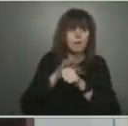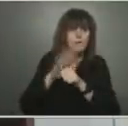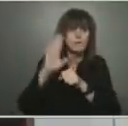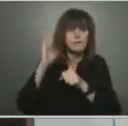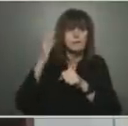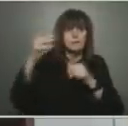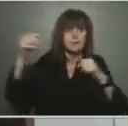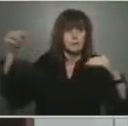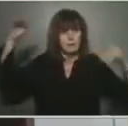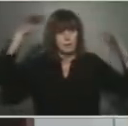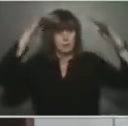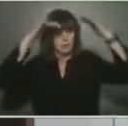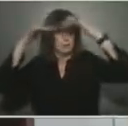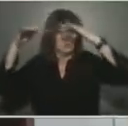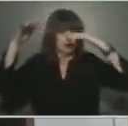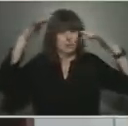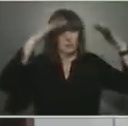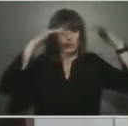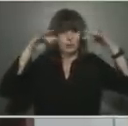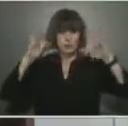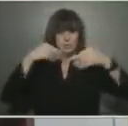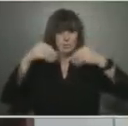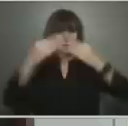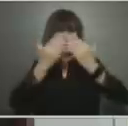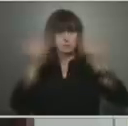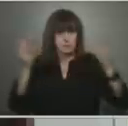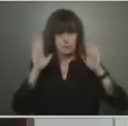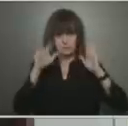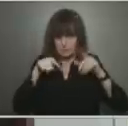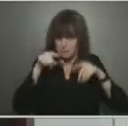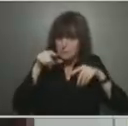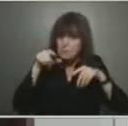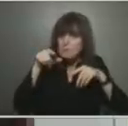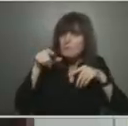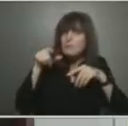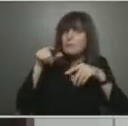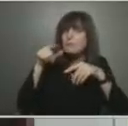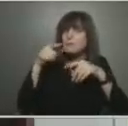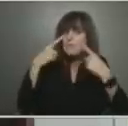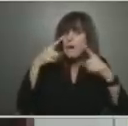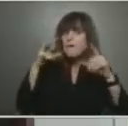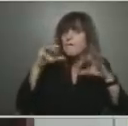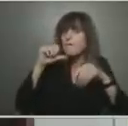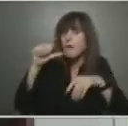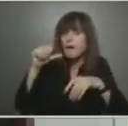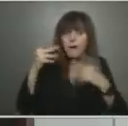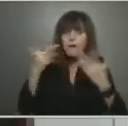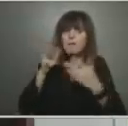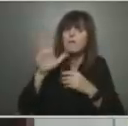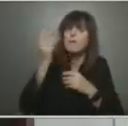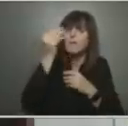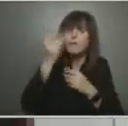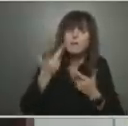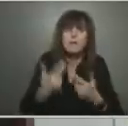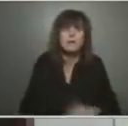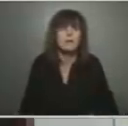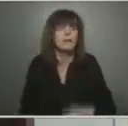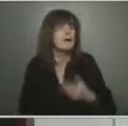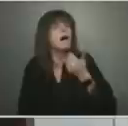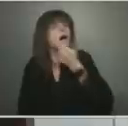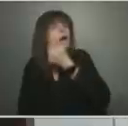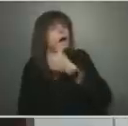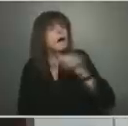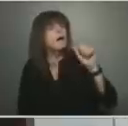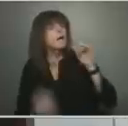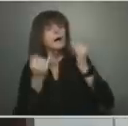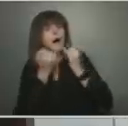actually does. Well, that's a really good question. So, any independent gym or business is able to put in additional measures as they see fit.